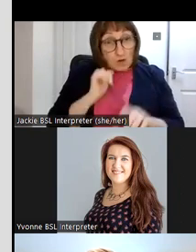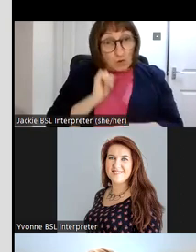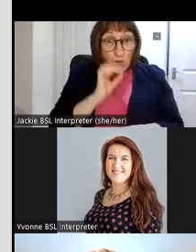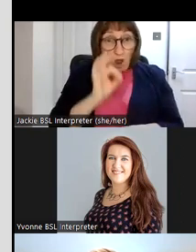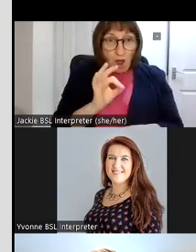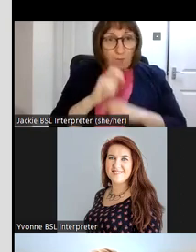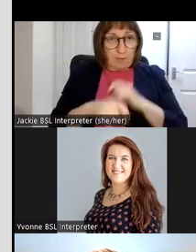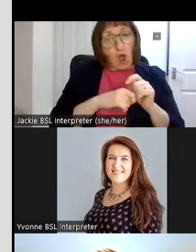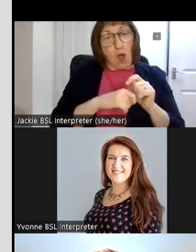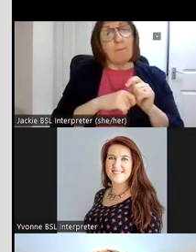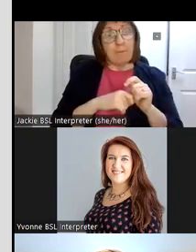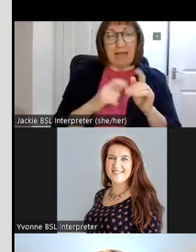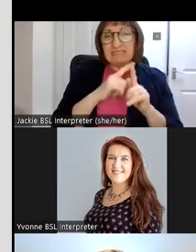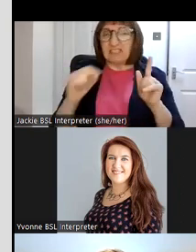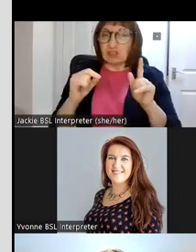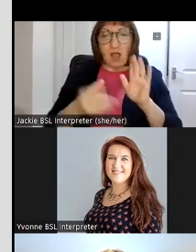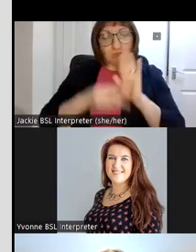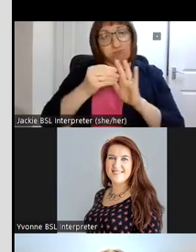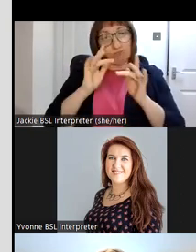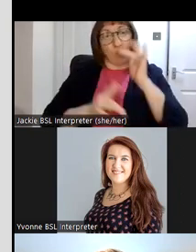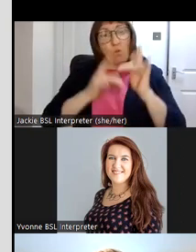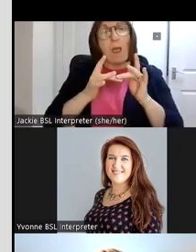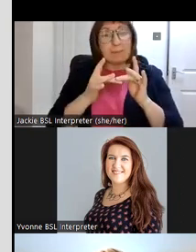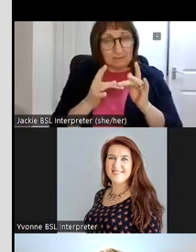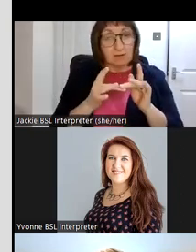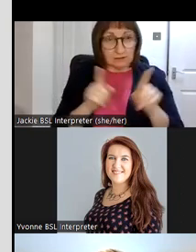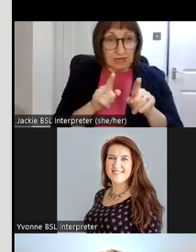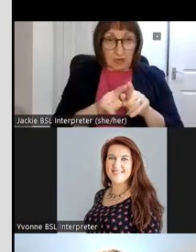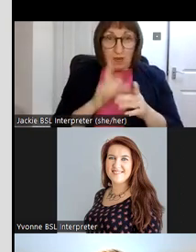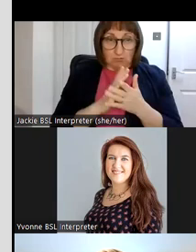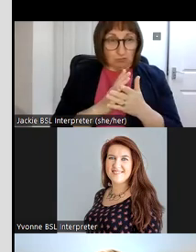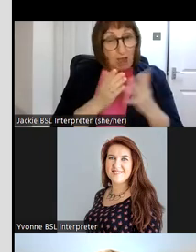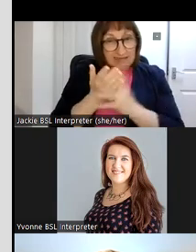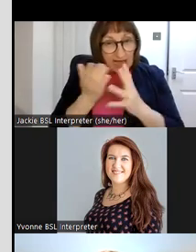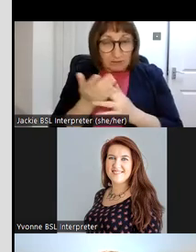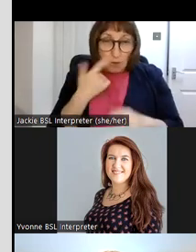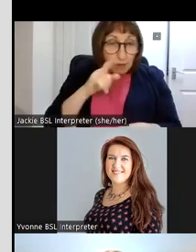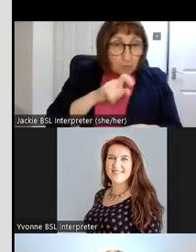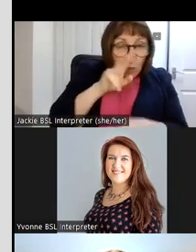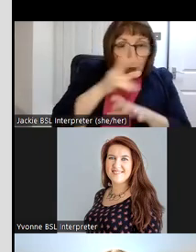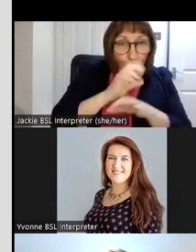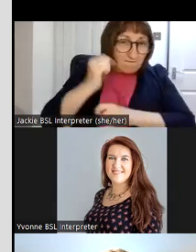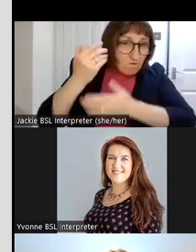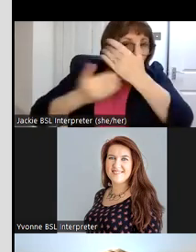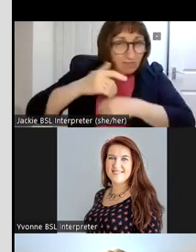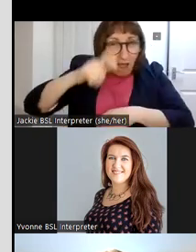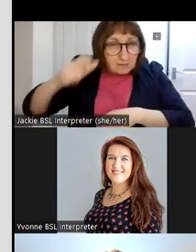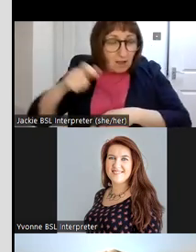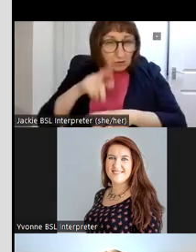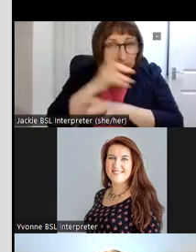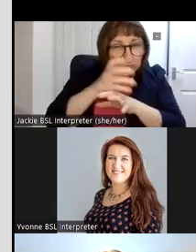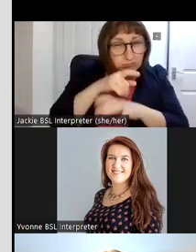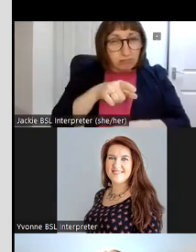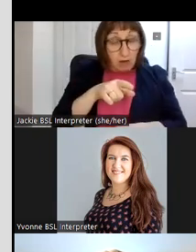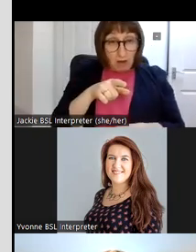digitized this census onto our website uh in a searchable fashion so people could look for their ancestors so we took